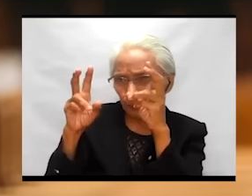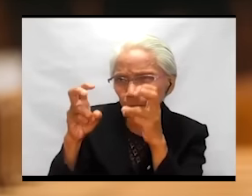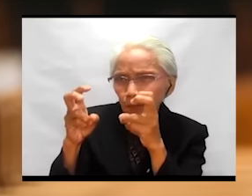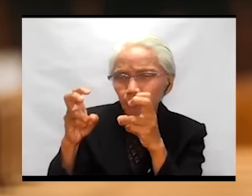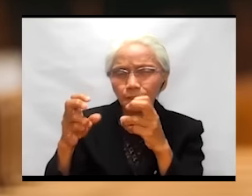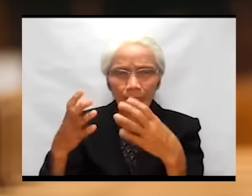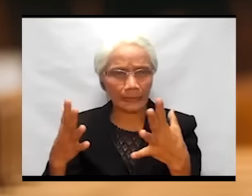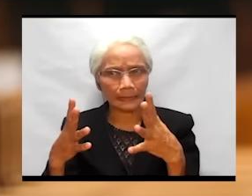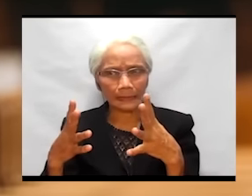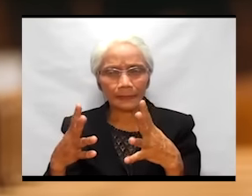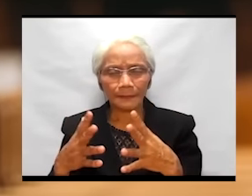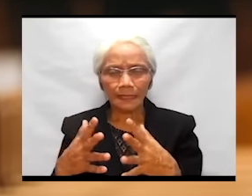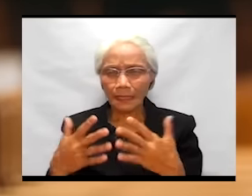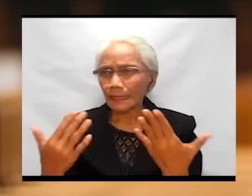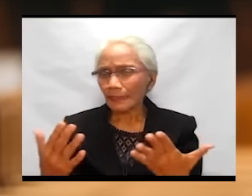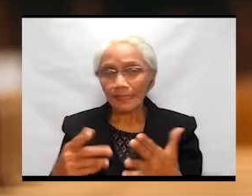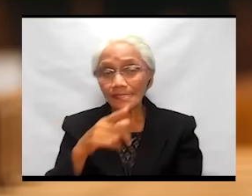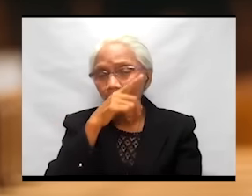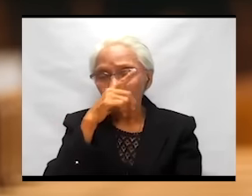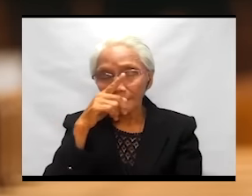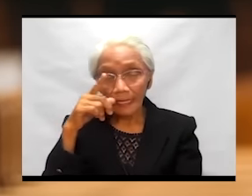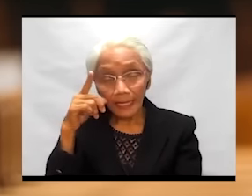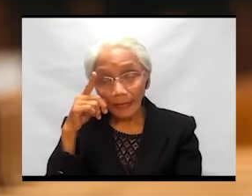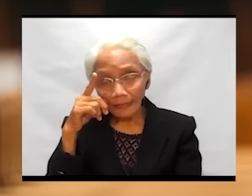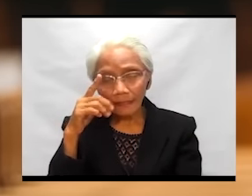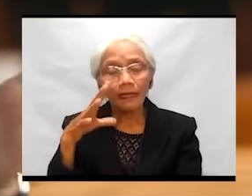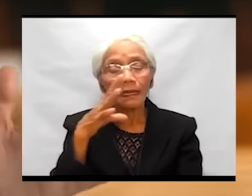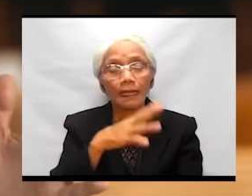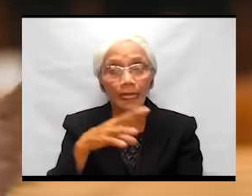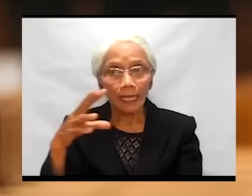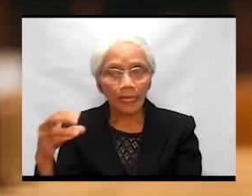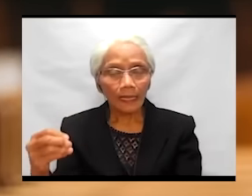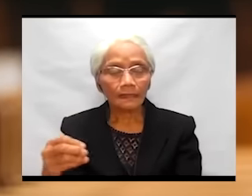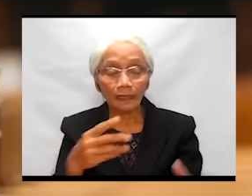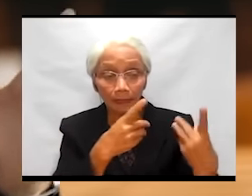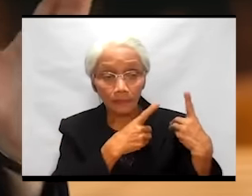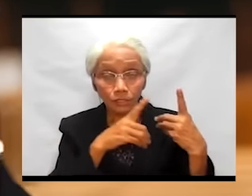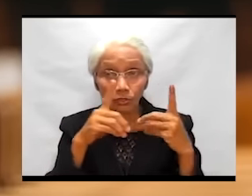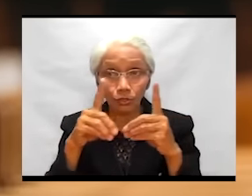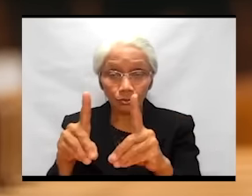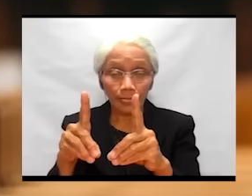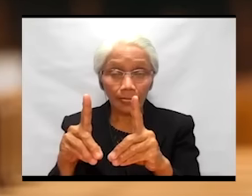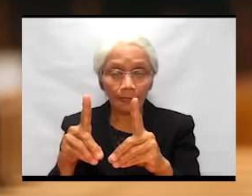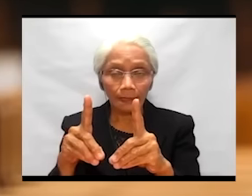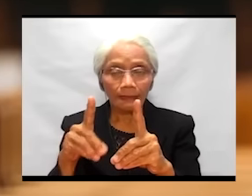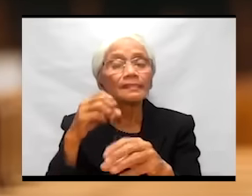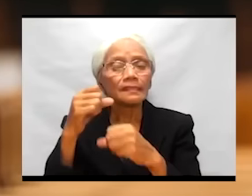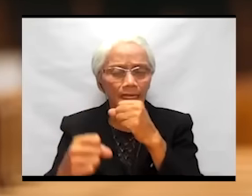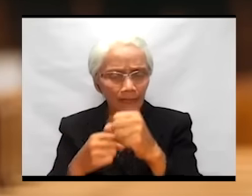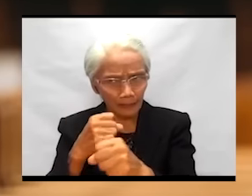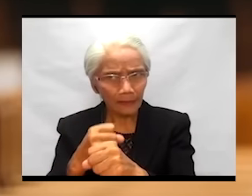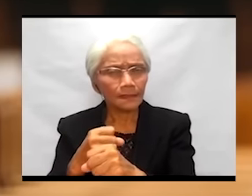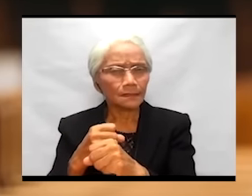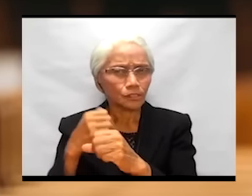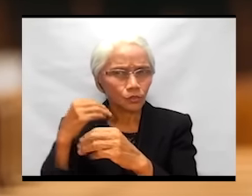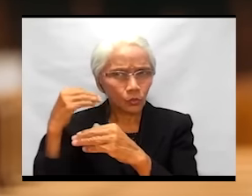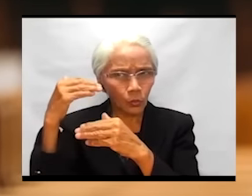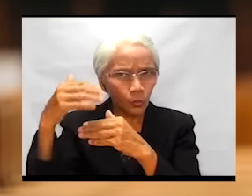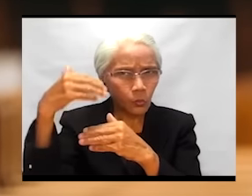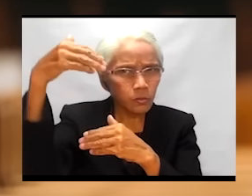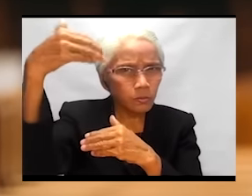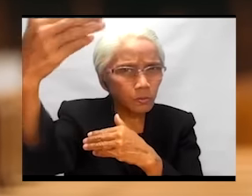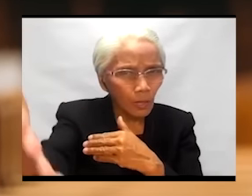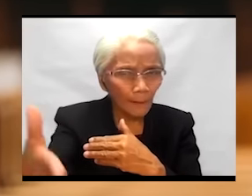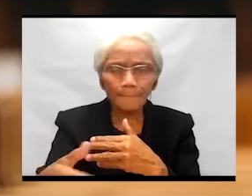topic this Lent and also during the years to come.